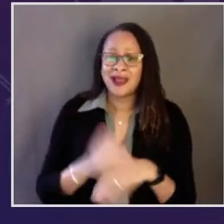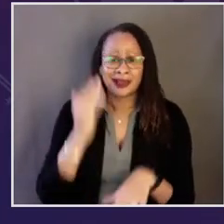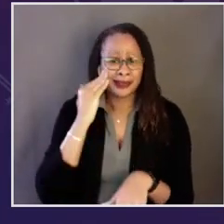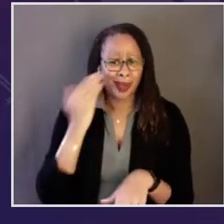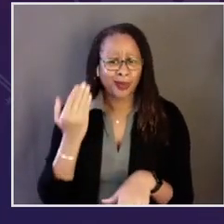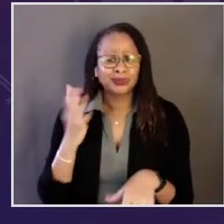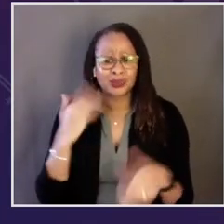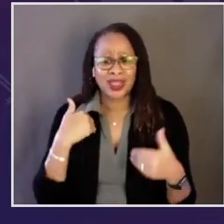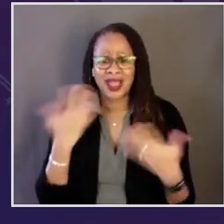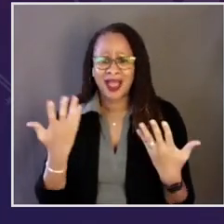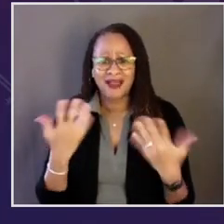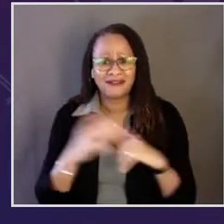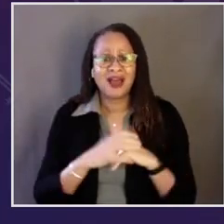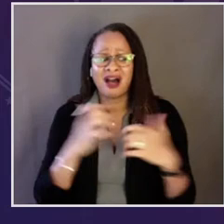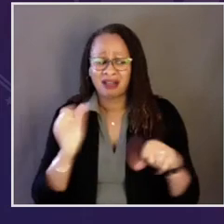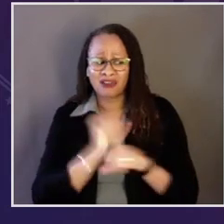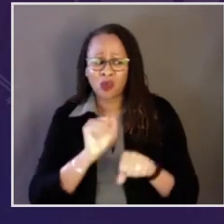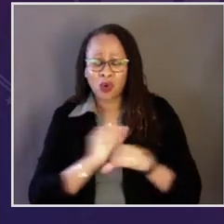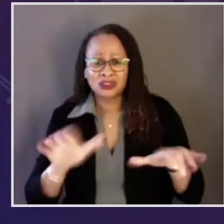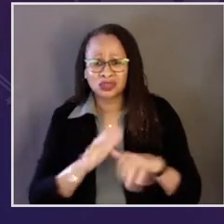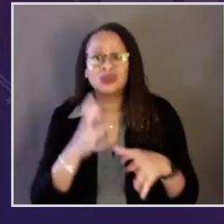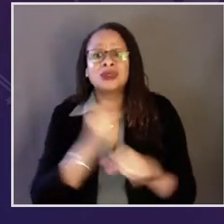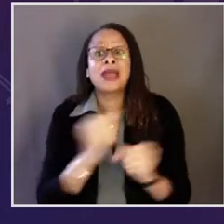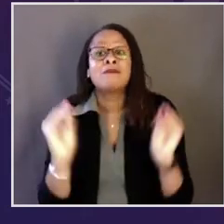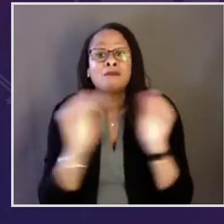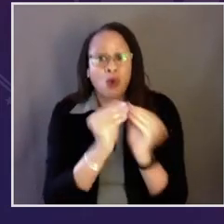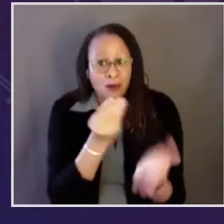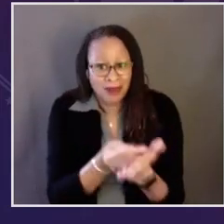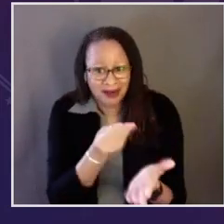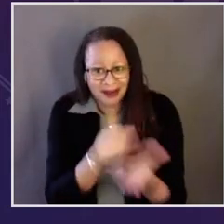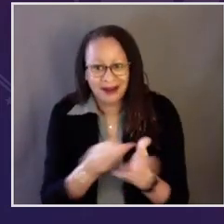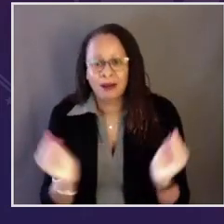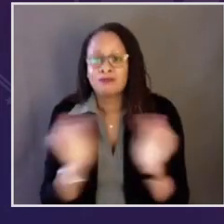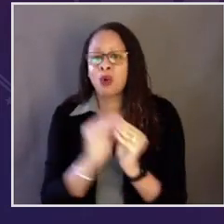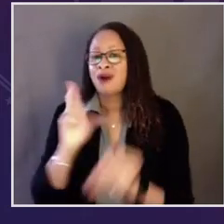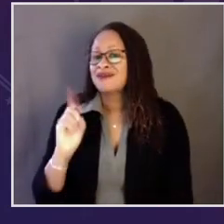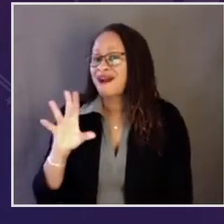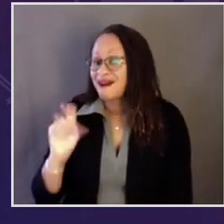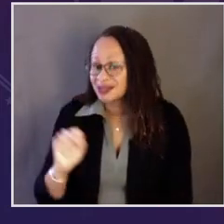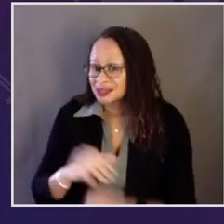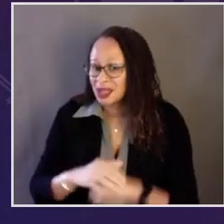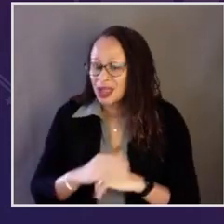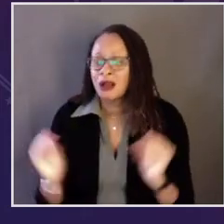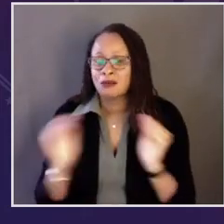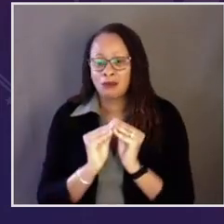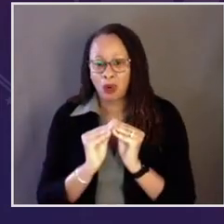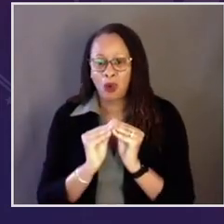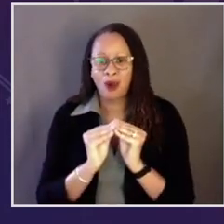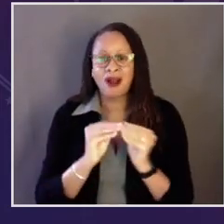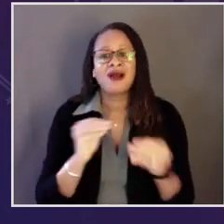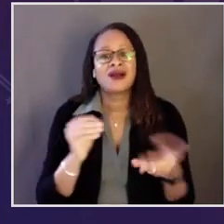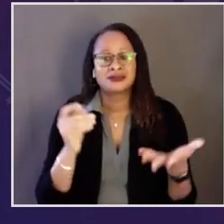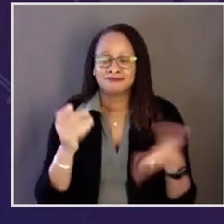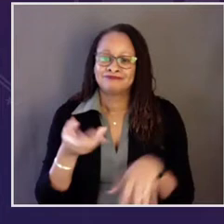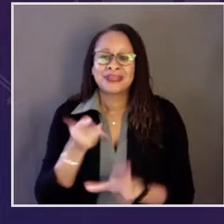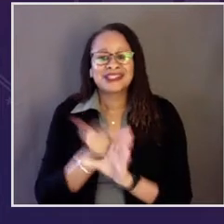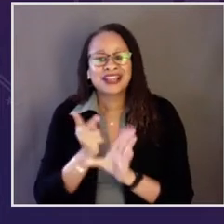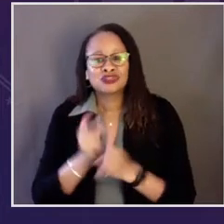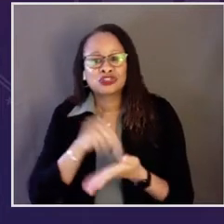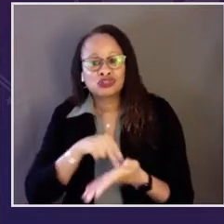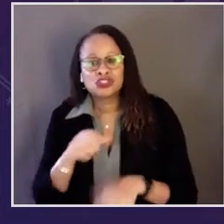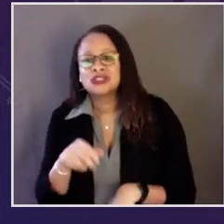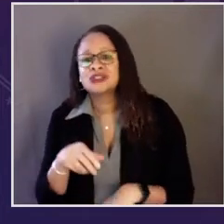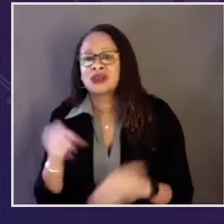earned and they deserve. And by the way, he knows we have a very, very steep hill to climb in getting more funding, more